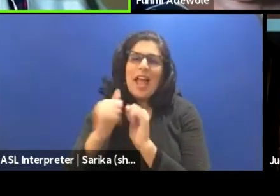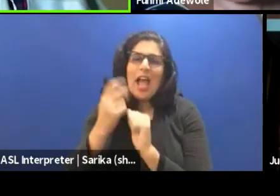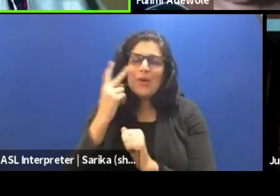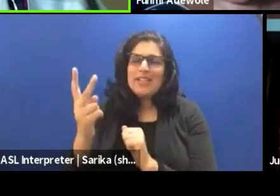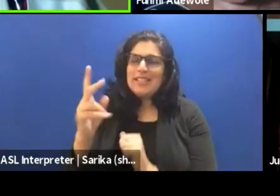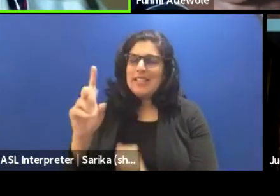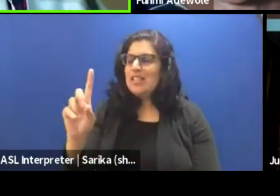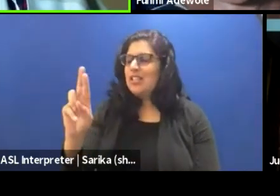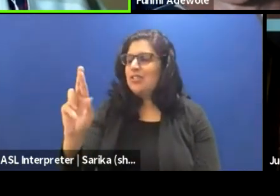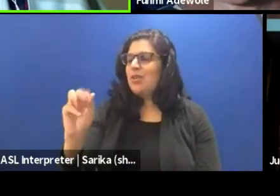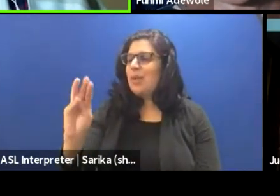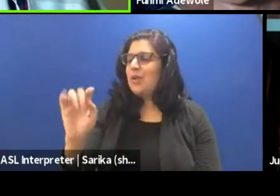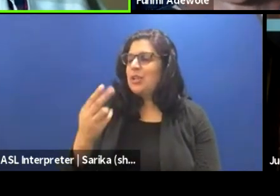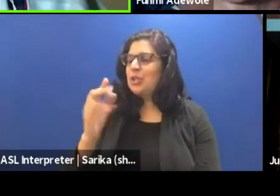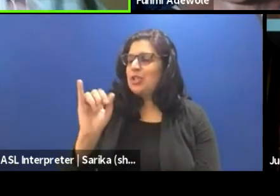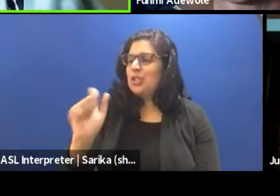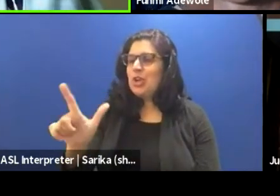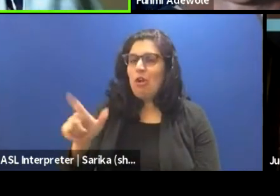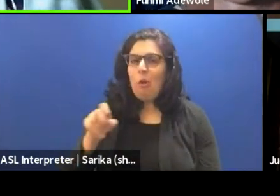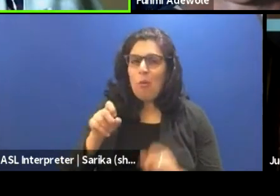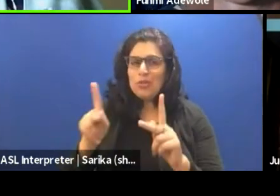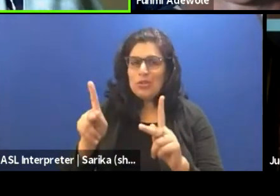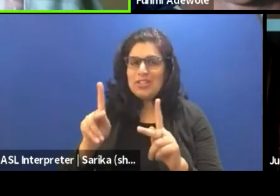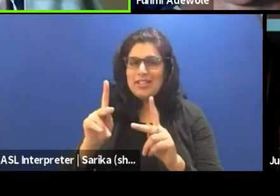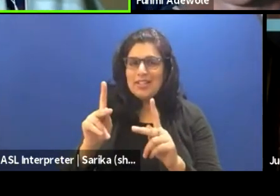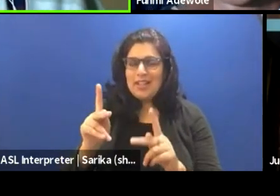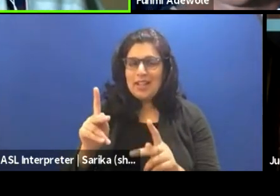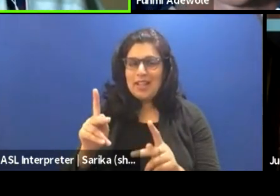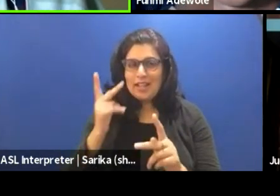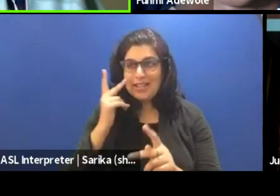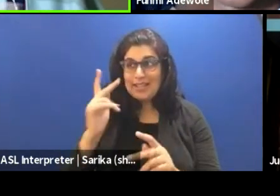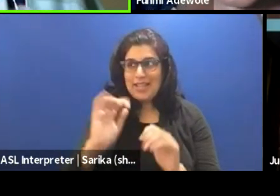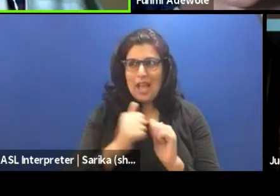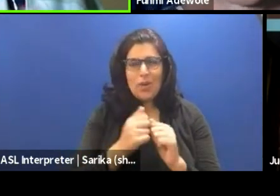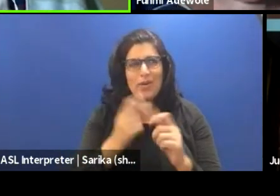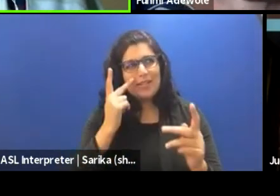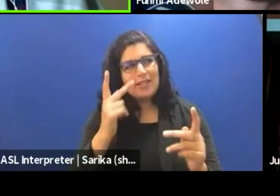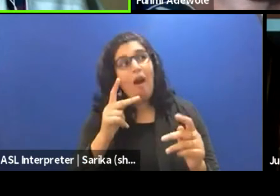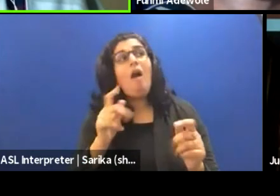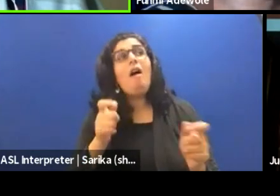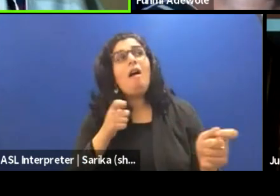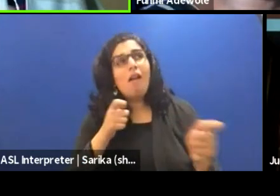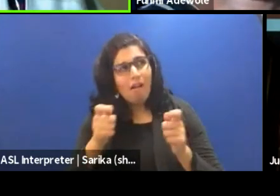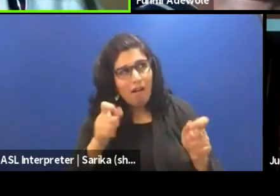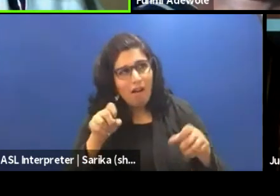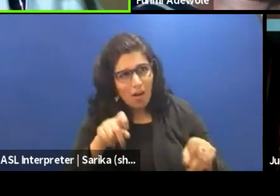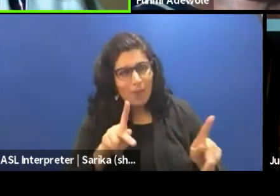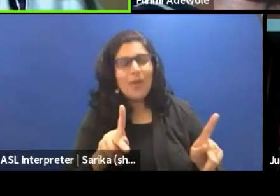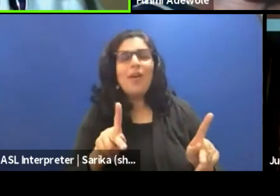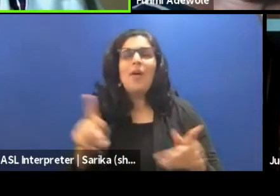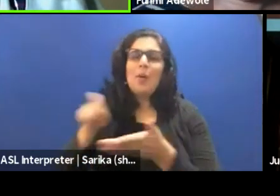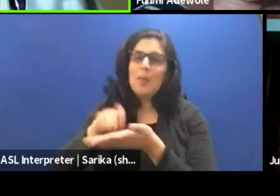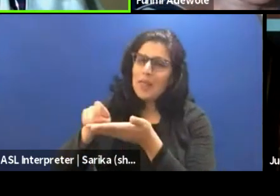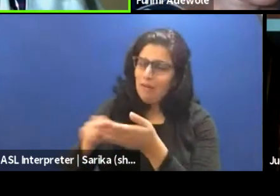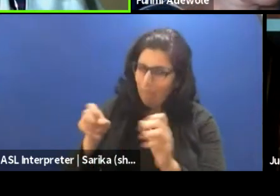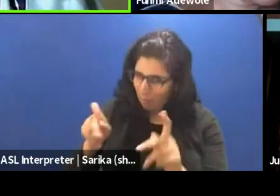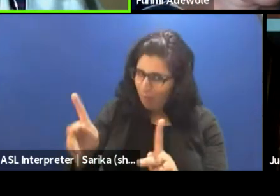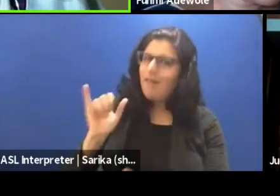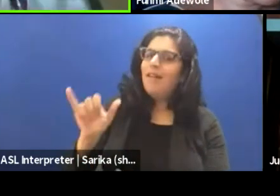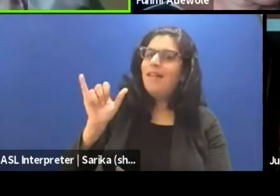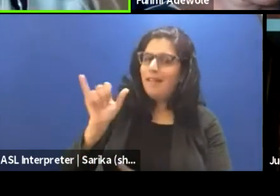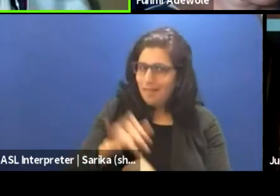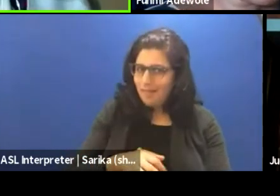opportunity in it. Let's learn how to see the director opportunity in it, the playwright opportunity in it. And